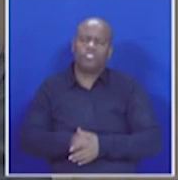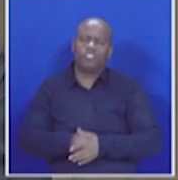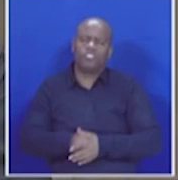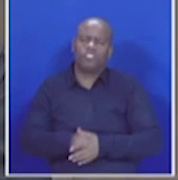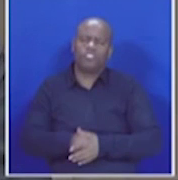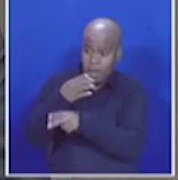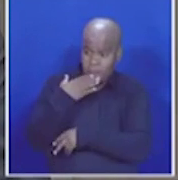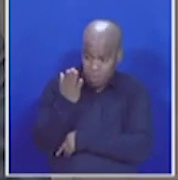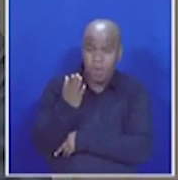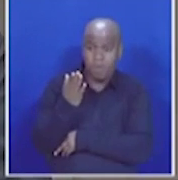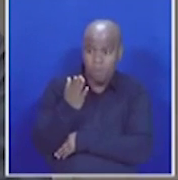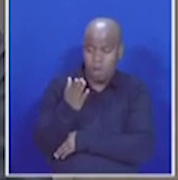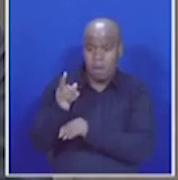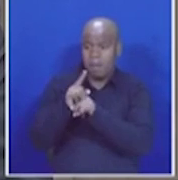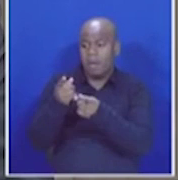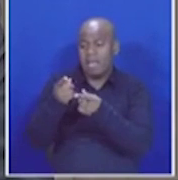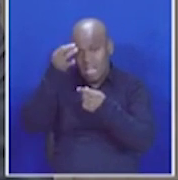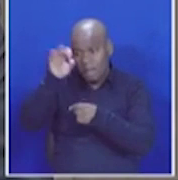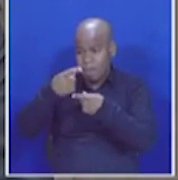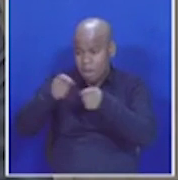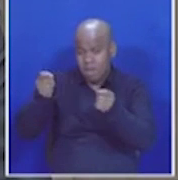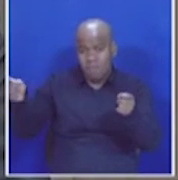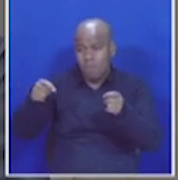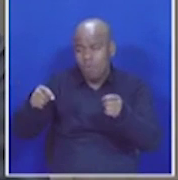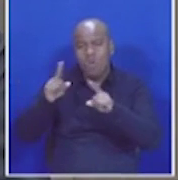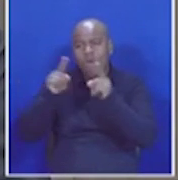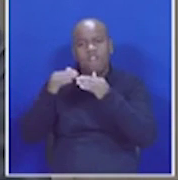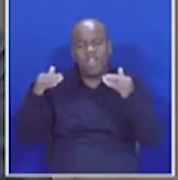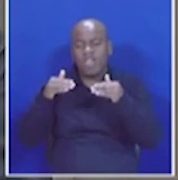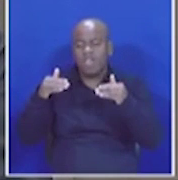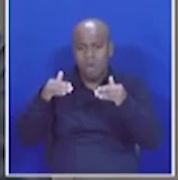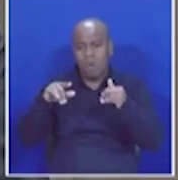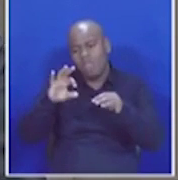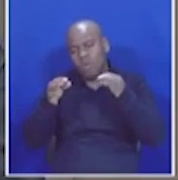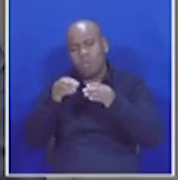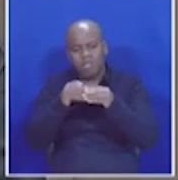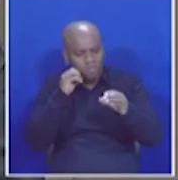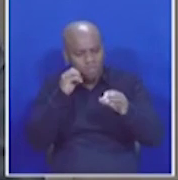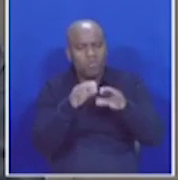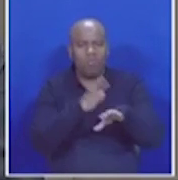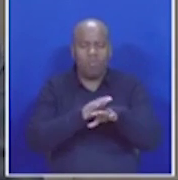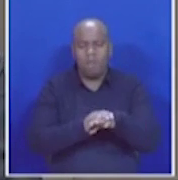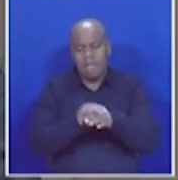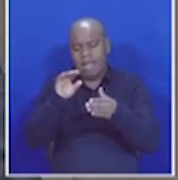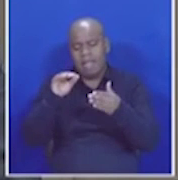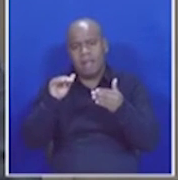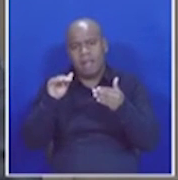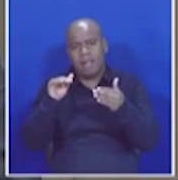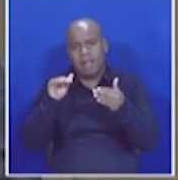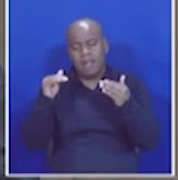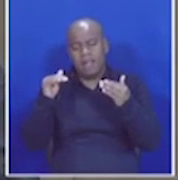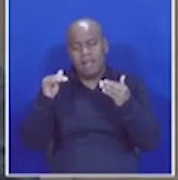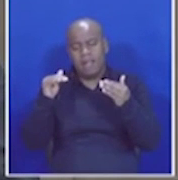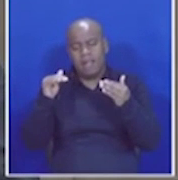the unfair spending of state money in campaign programmes by certain parties, our elections do not remain as free